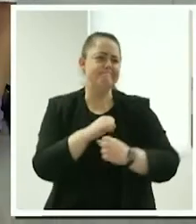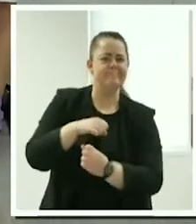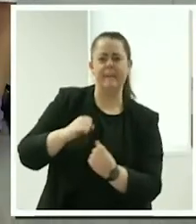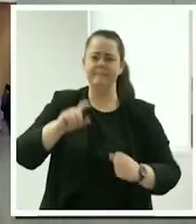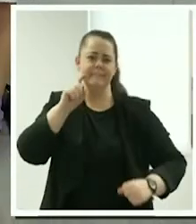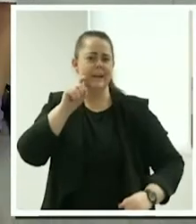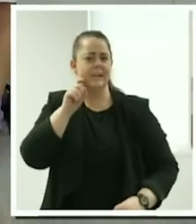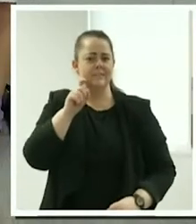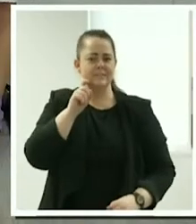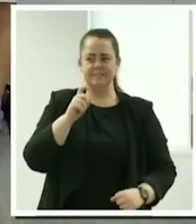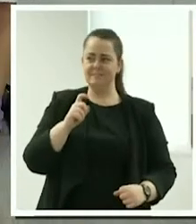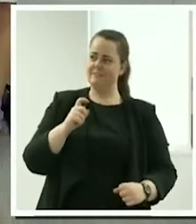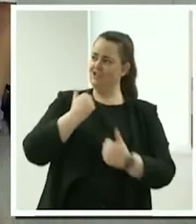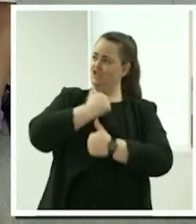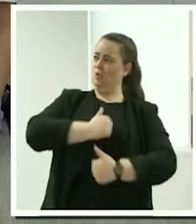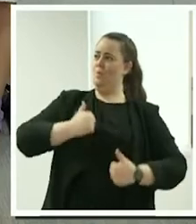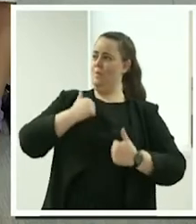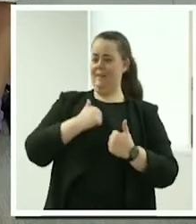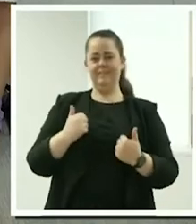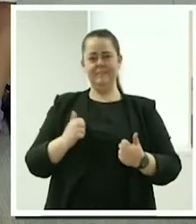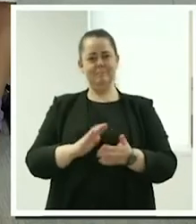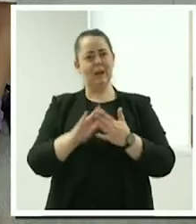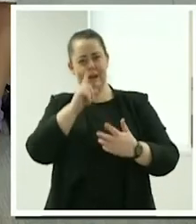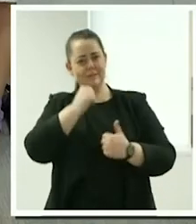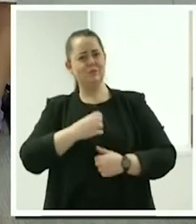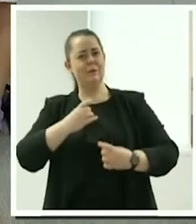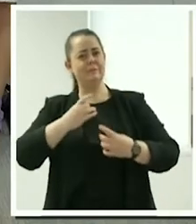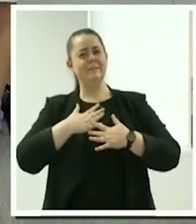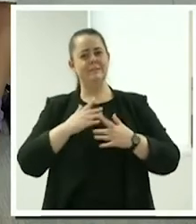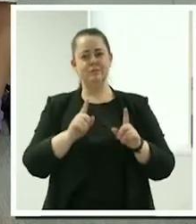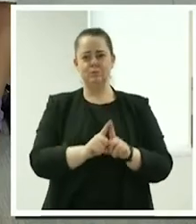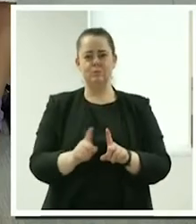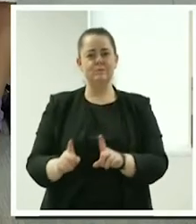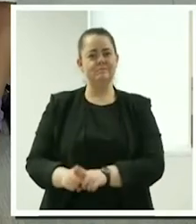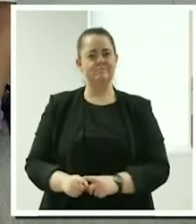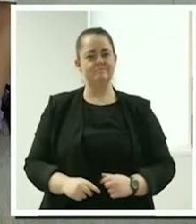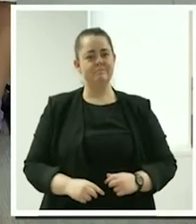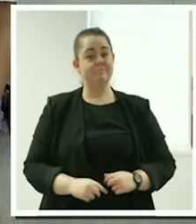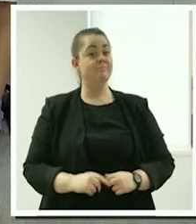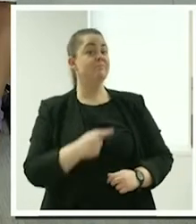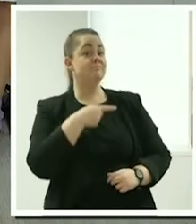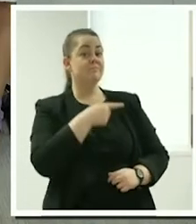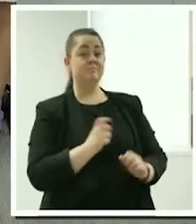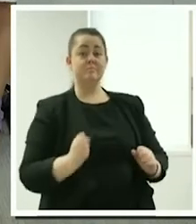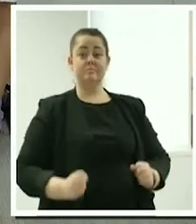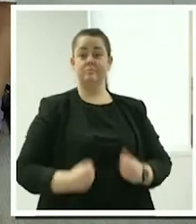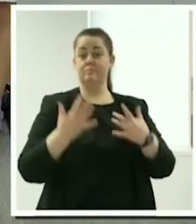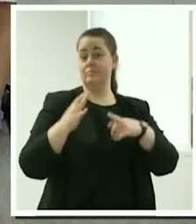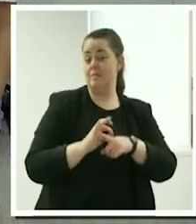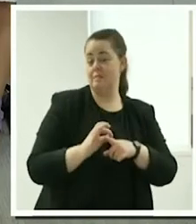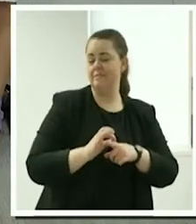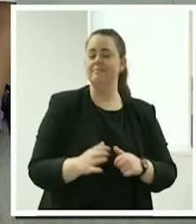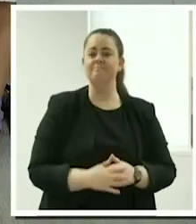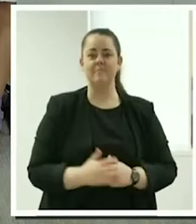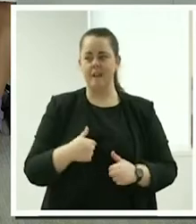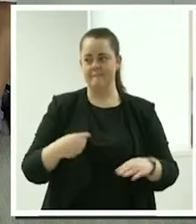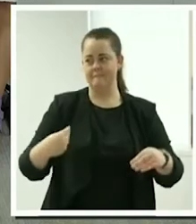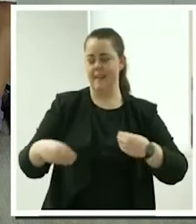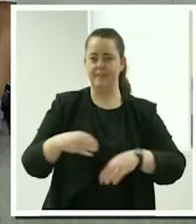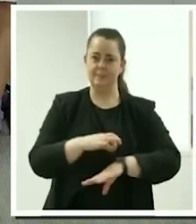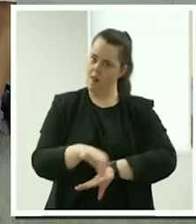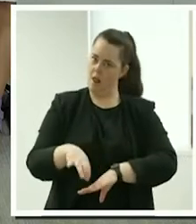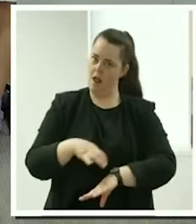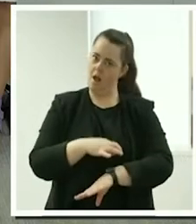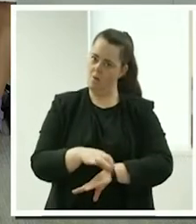too yes of course joe i was going to say flexibility in hours as well i've just recently come off